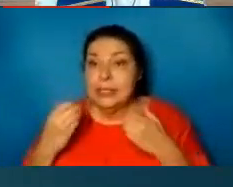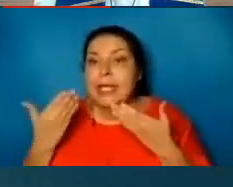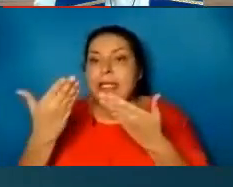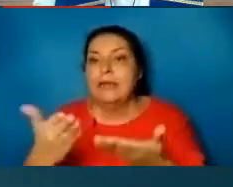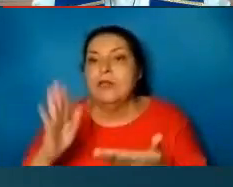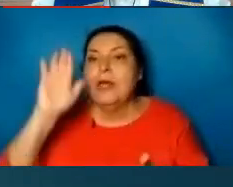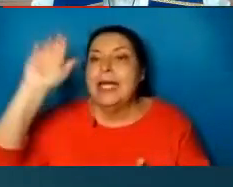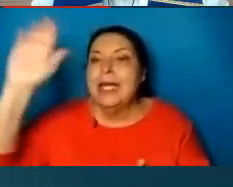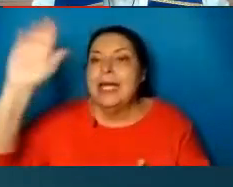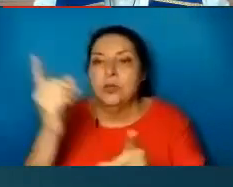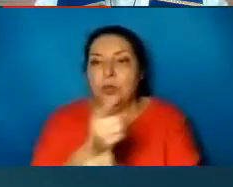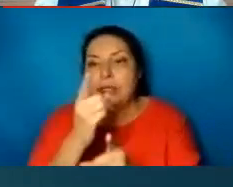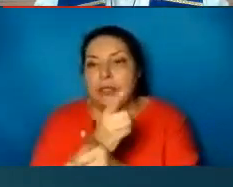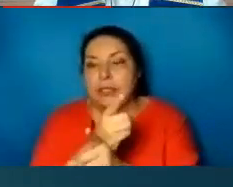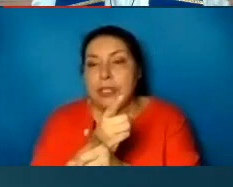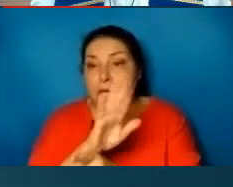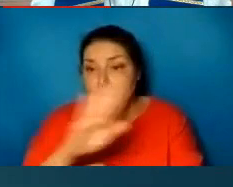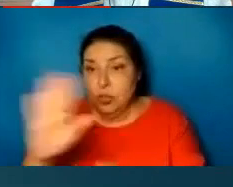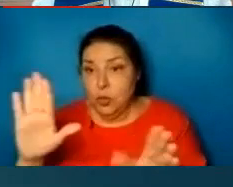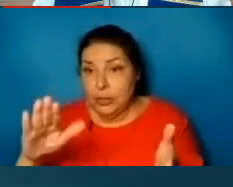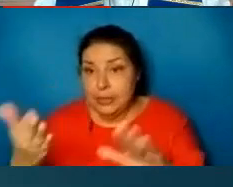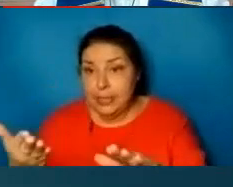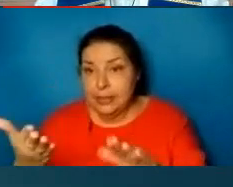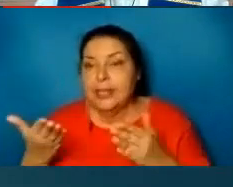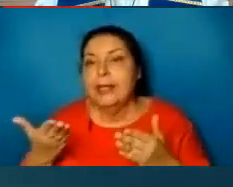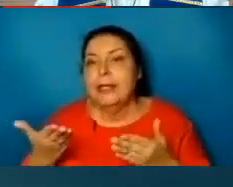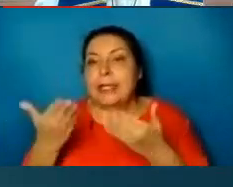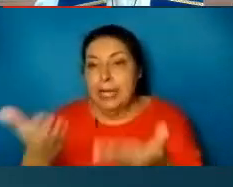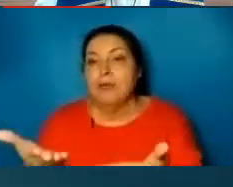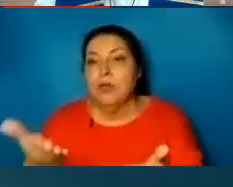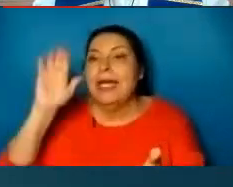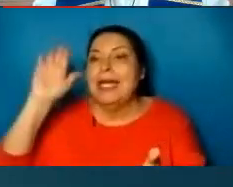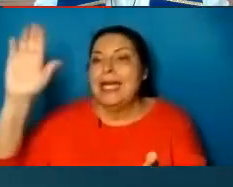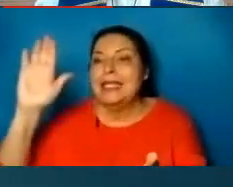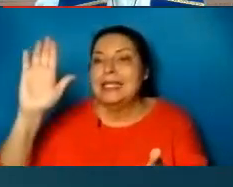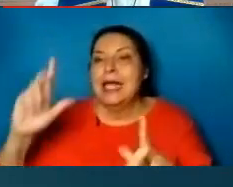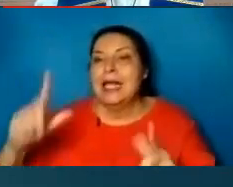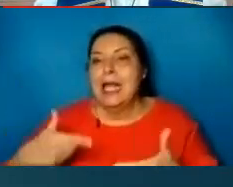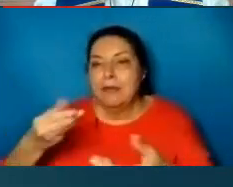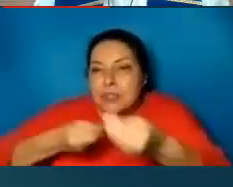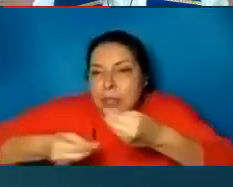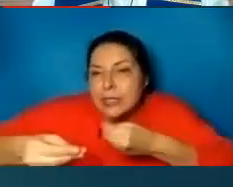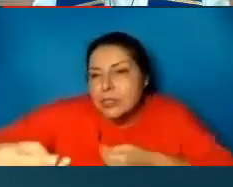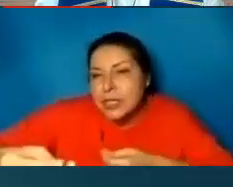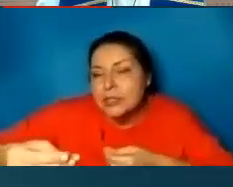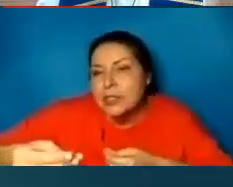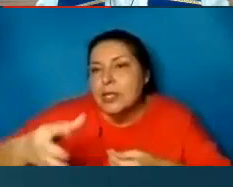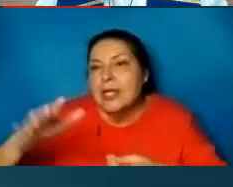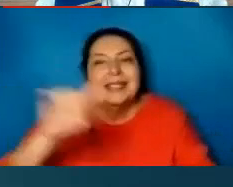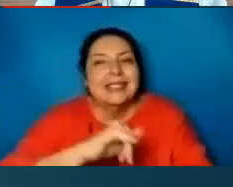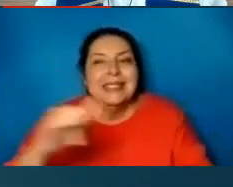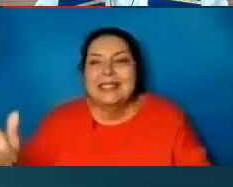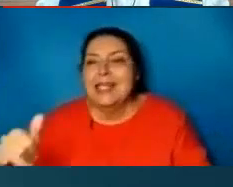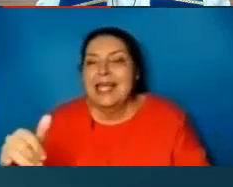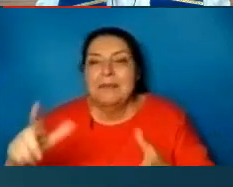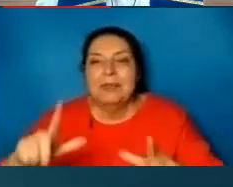He took your death and gives you his life. It's the same life that triumphed over the grave on Easter